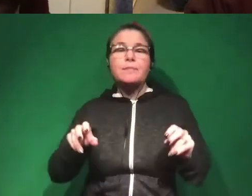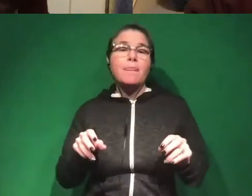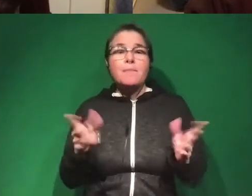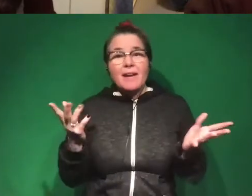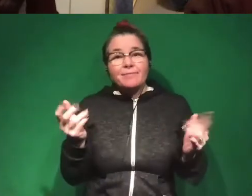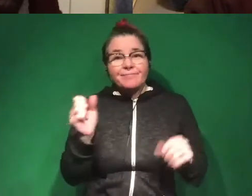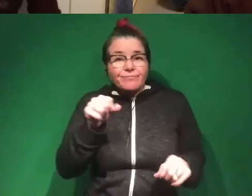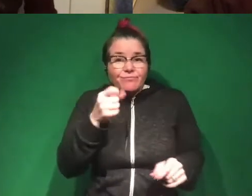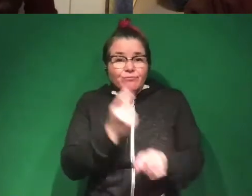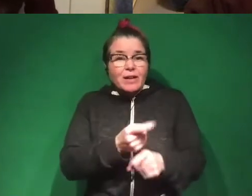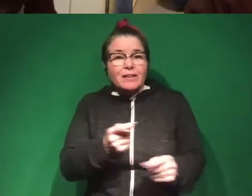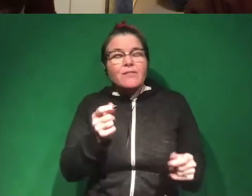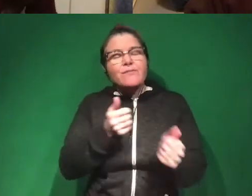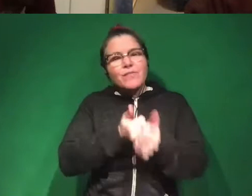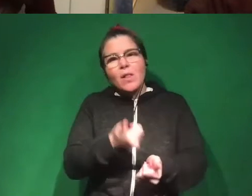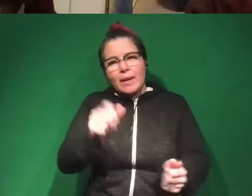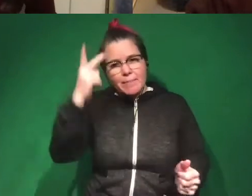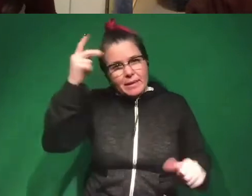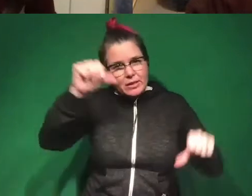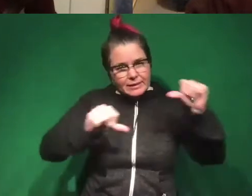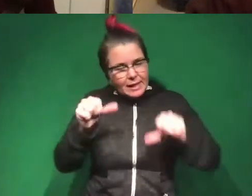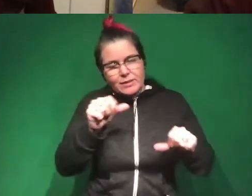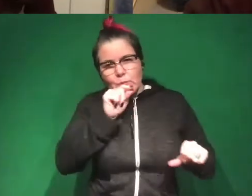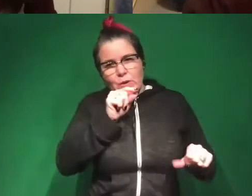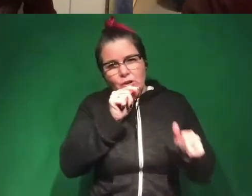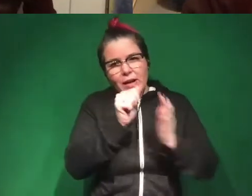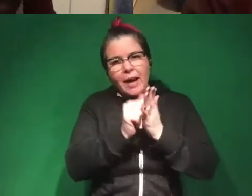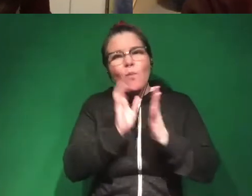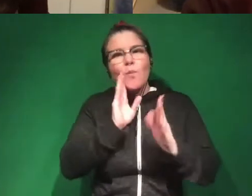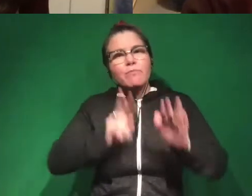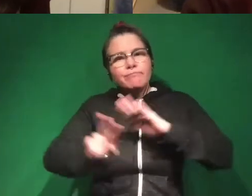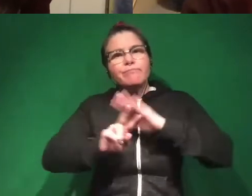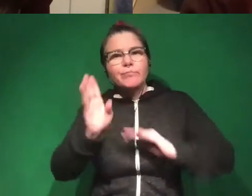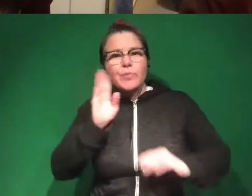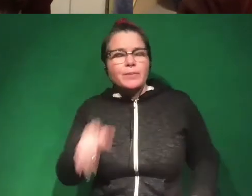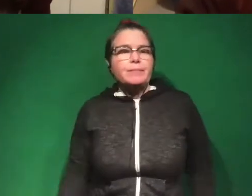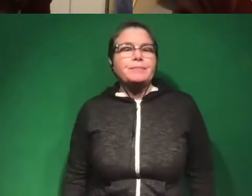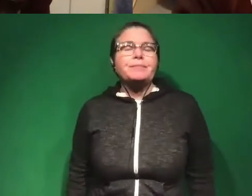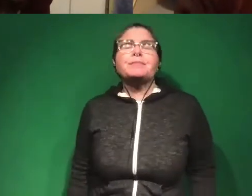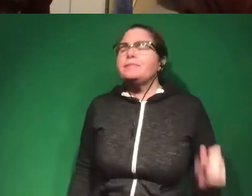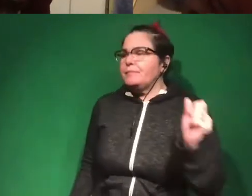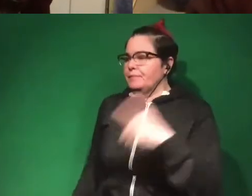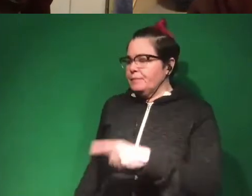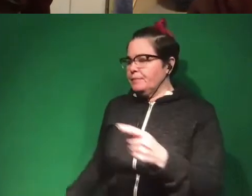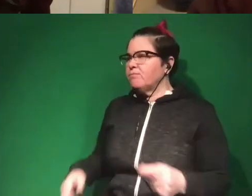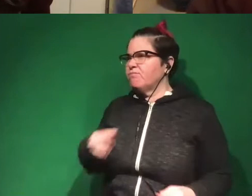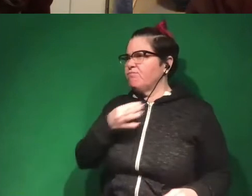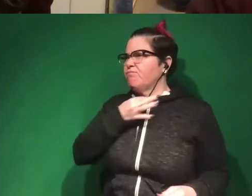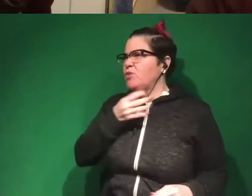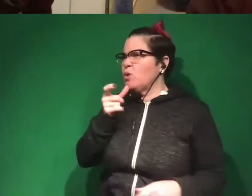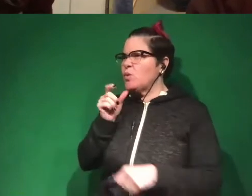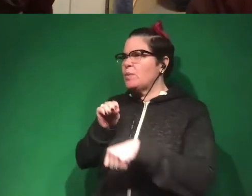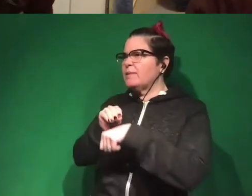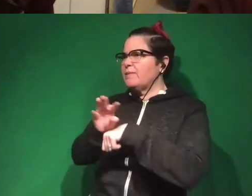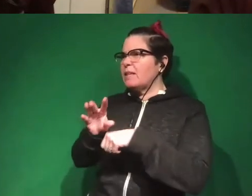political scientist's Twitter account and they will be making predictions. Right. Very cool. So someone would like to know who is affected by your